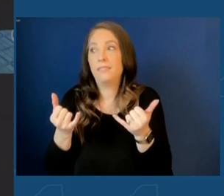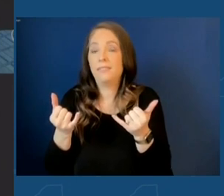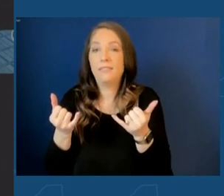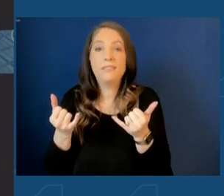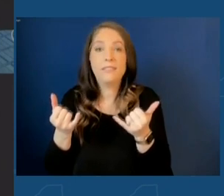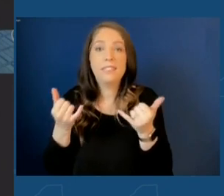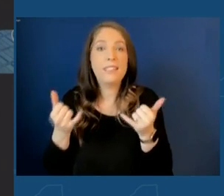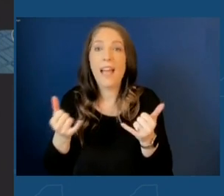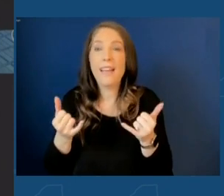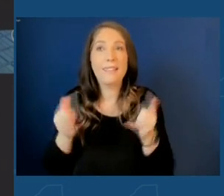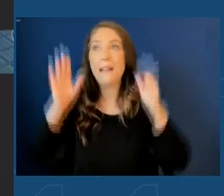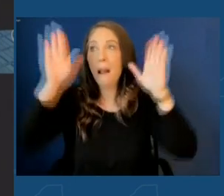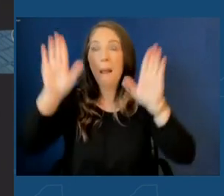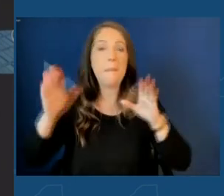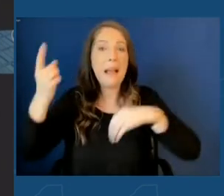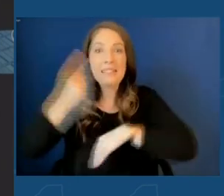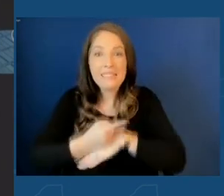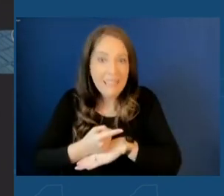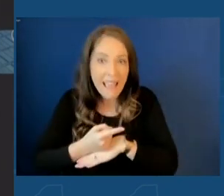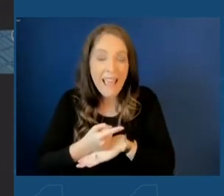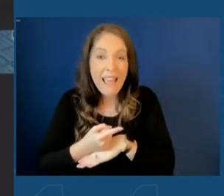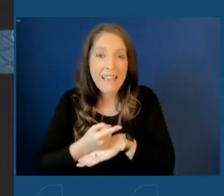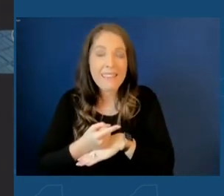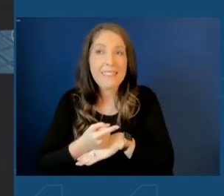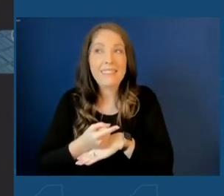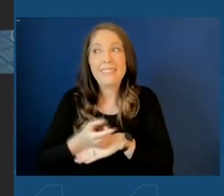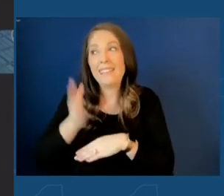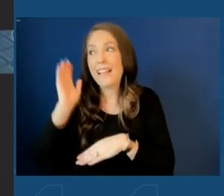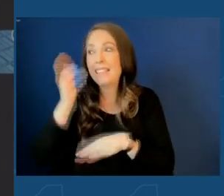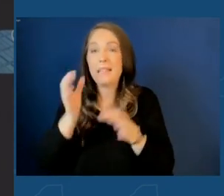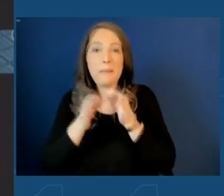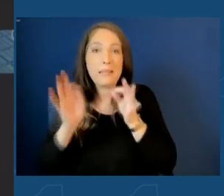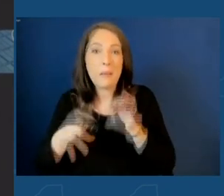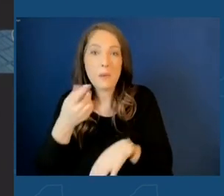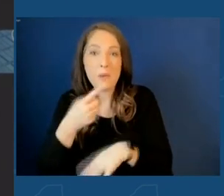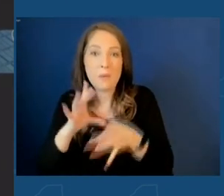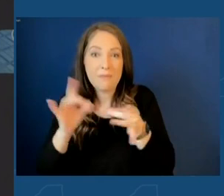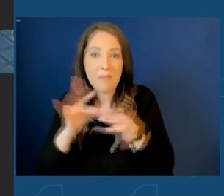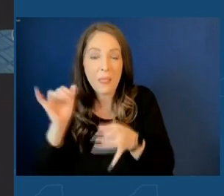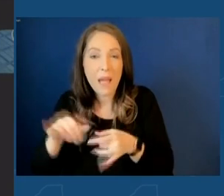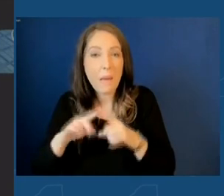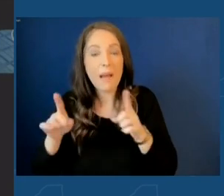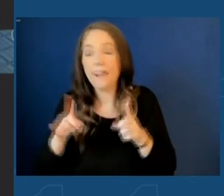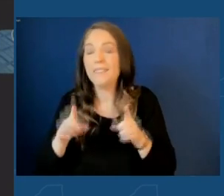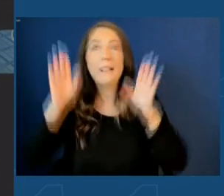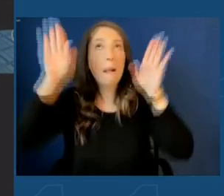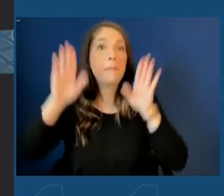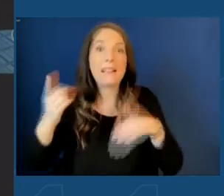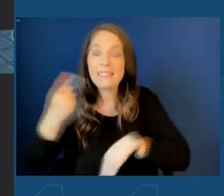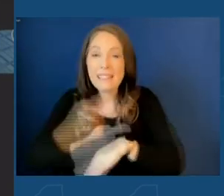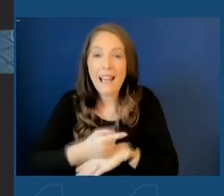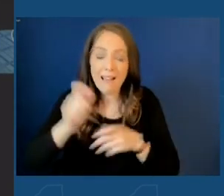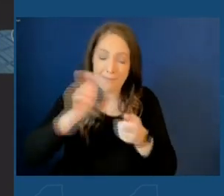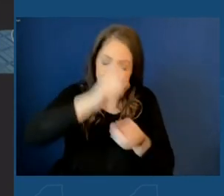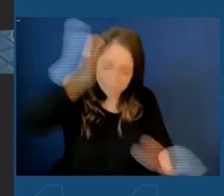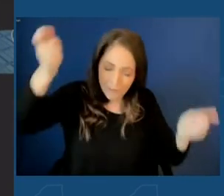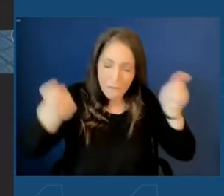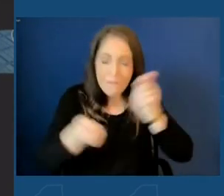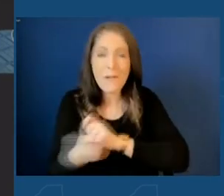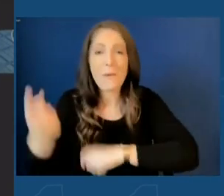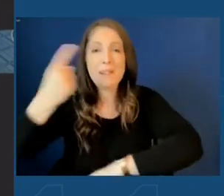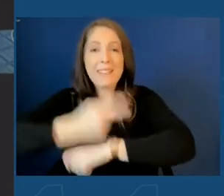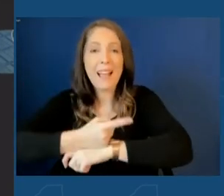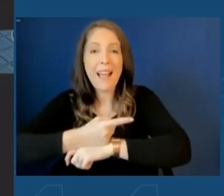today is a great day, but it is. Today is a great day. It is a transformative day, a great day for